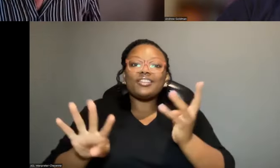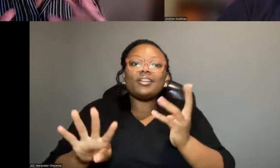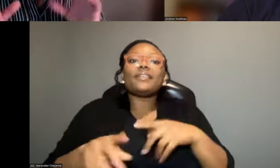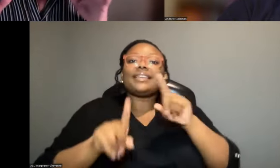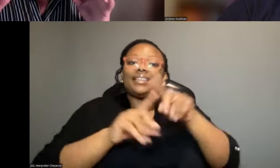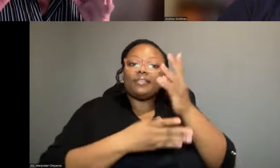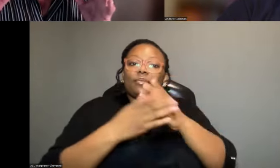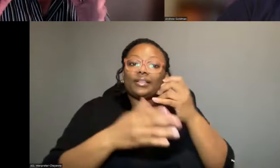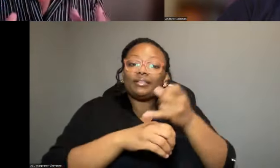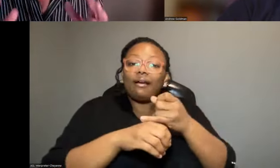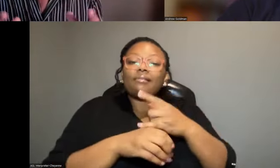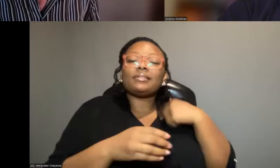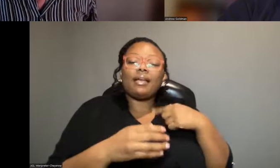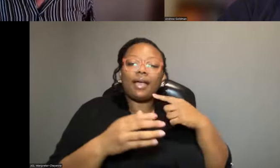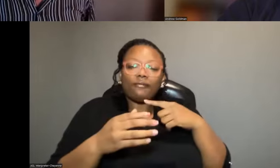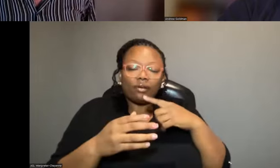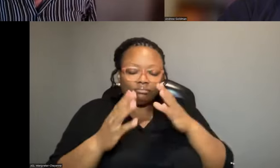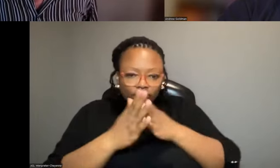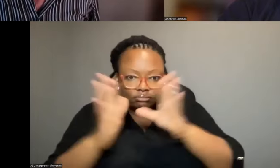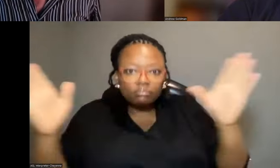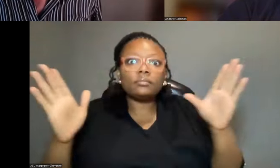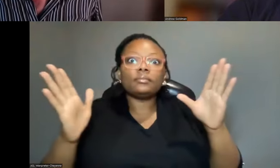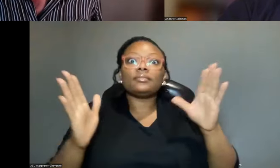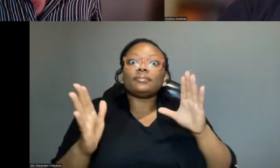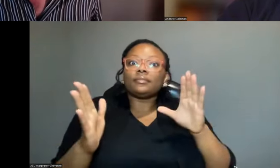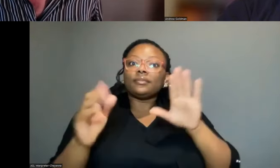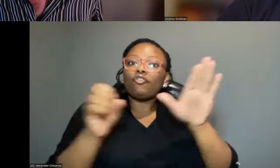itself. To really give us a very concrete climatic profile.